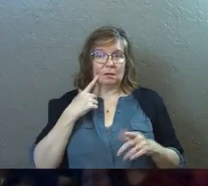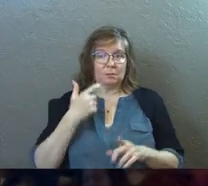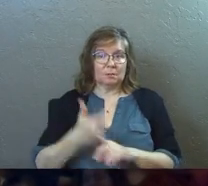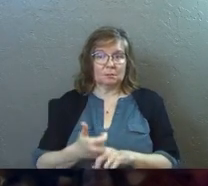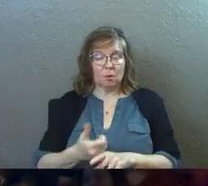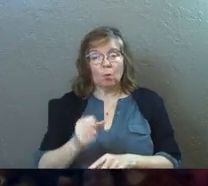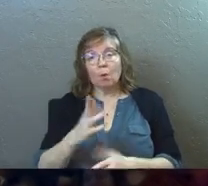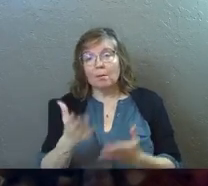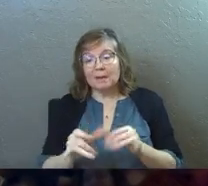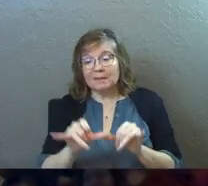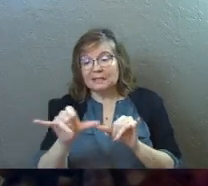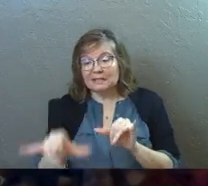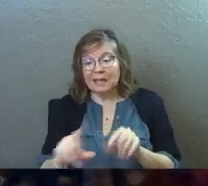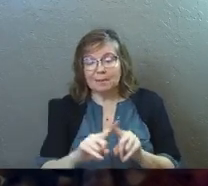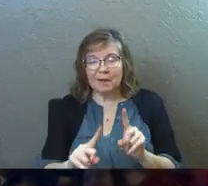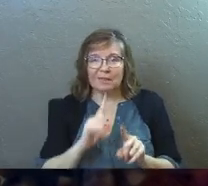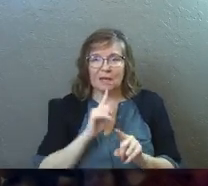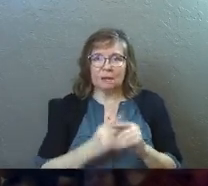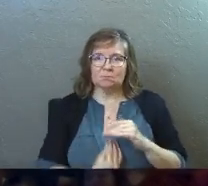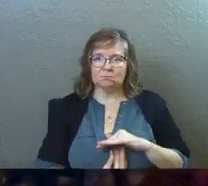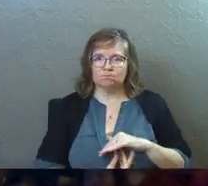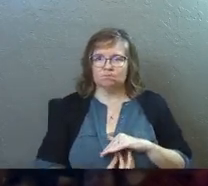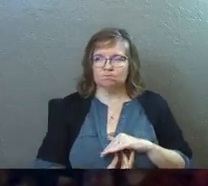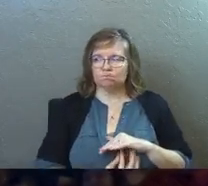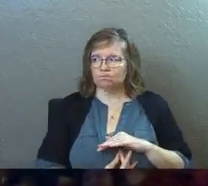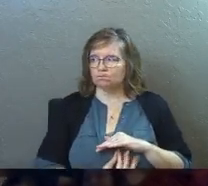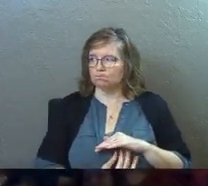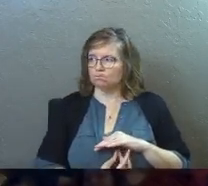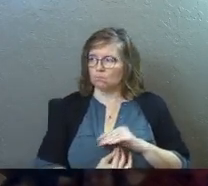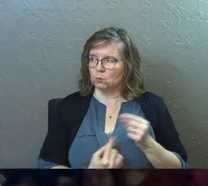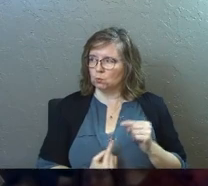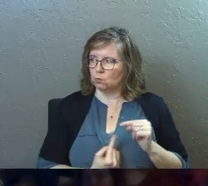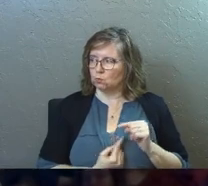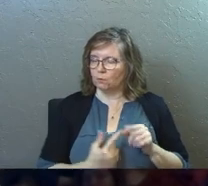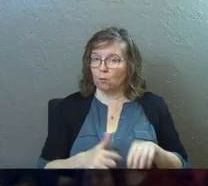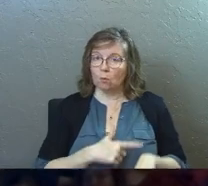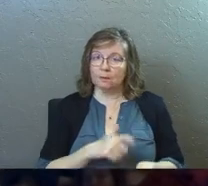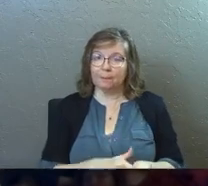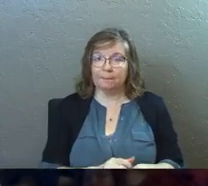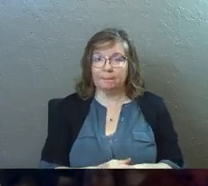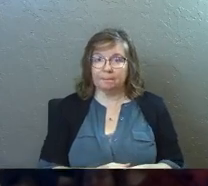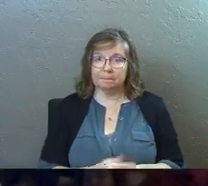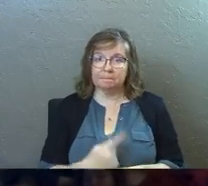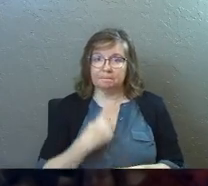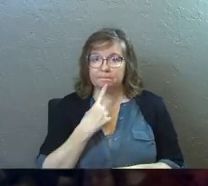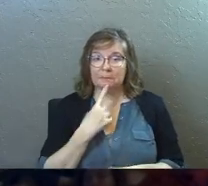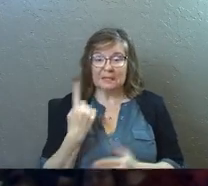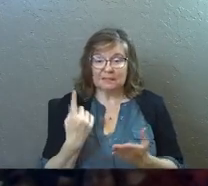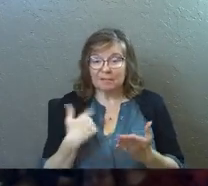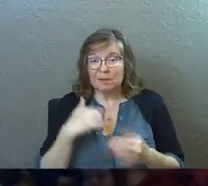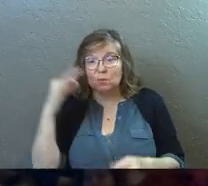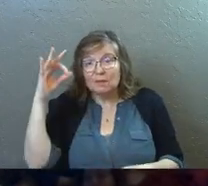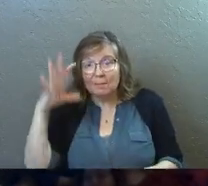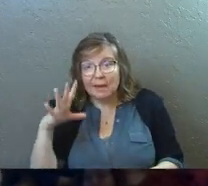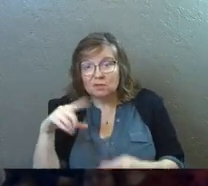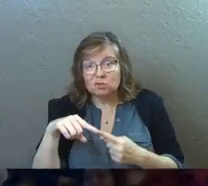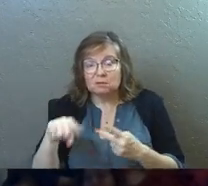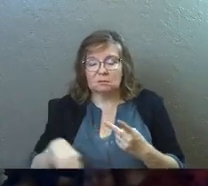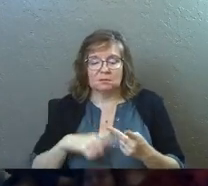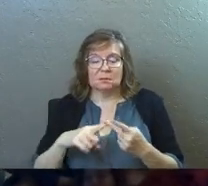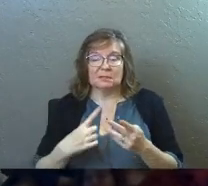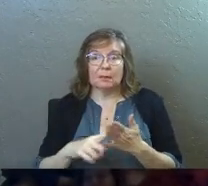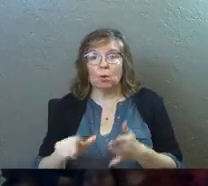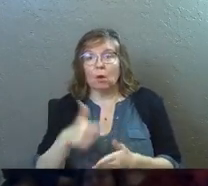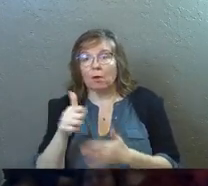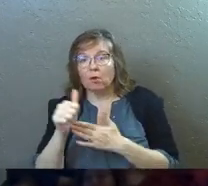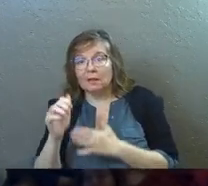Or maybe they stayed in the church, but they were walking wounded for a long time. And sometimes it was the pastor. Sometimes